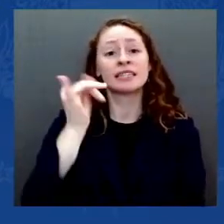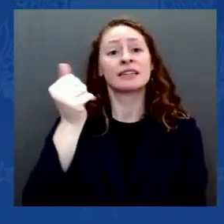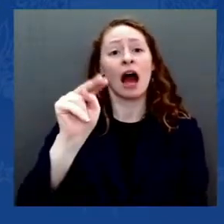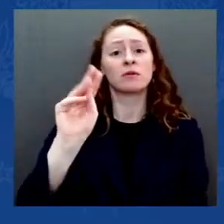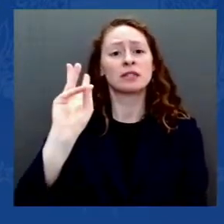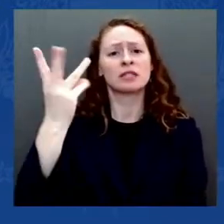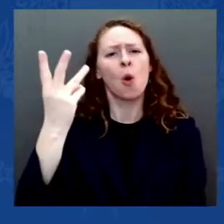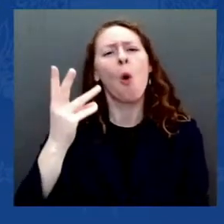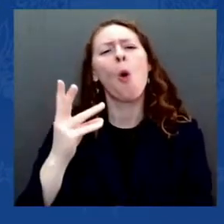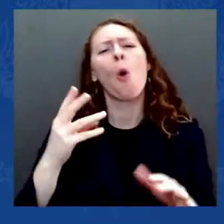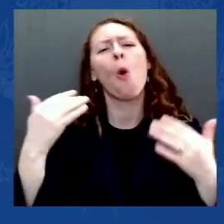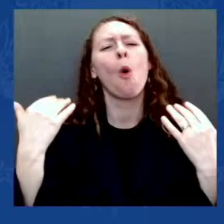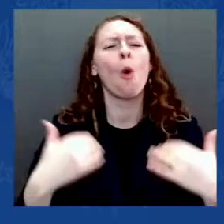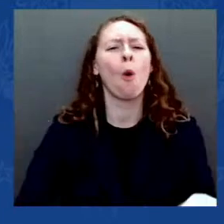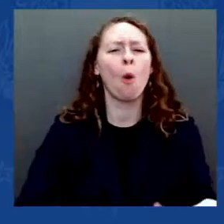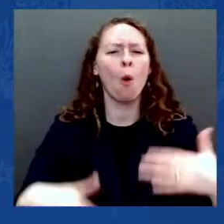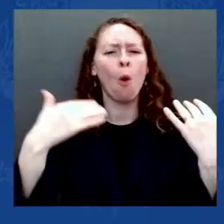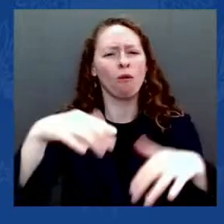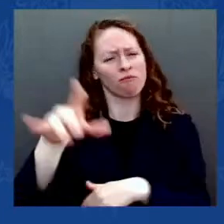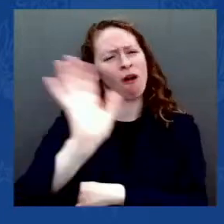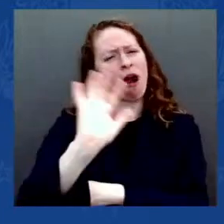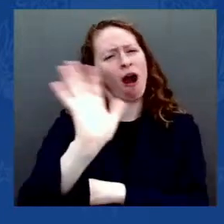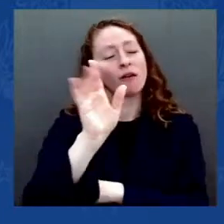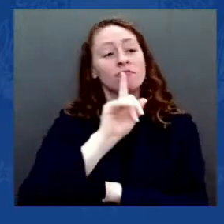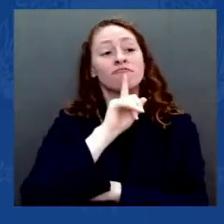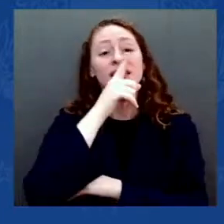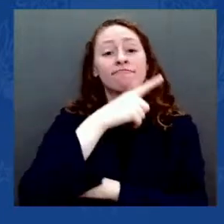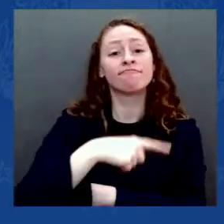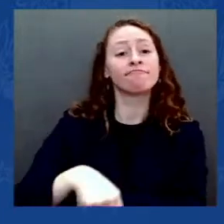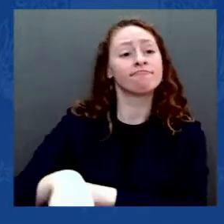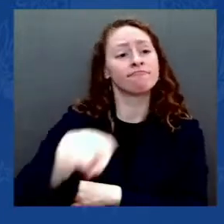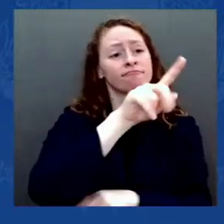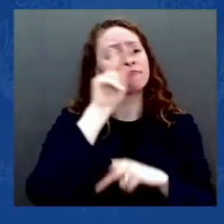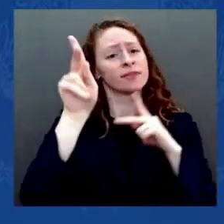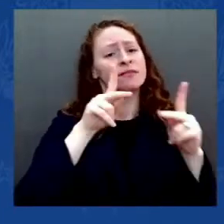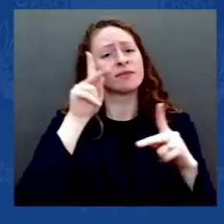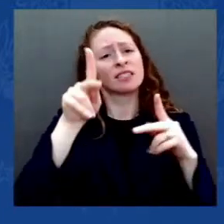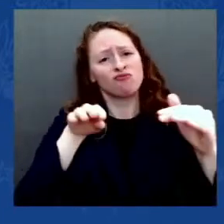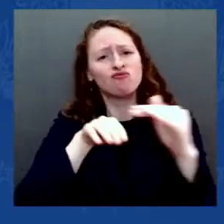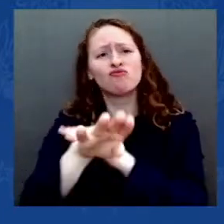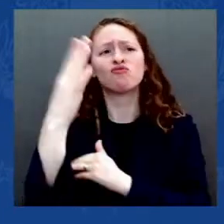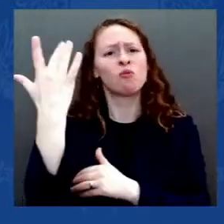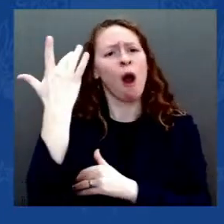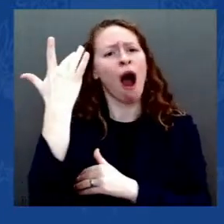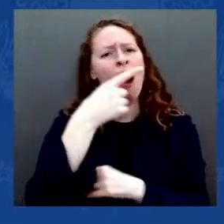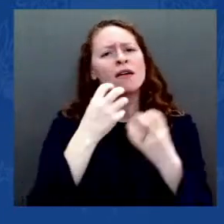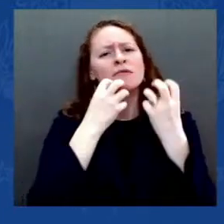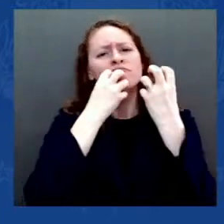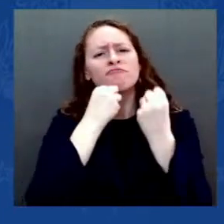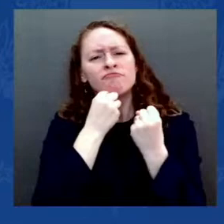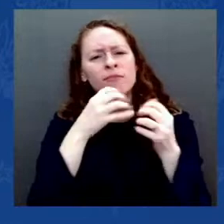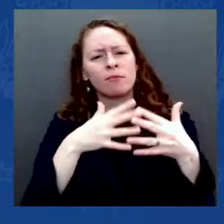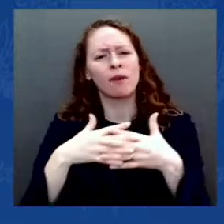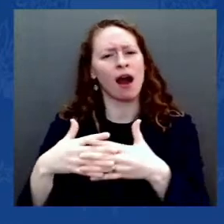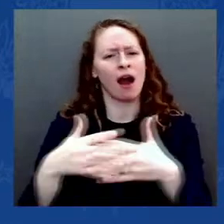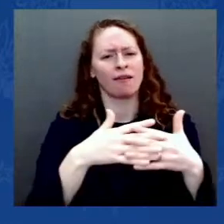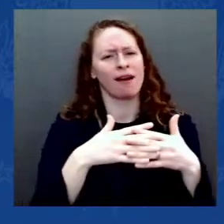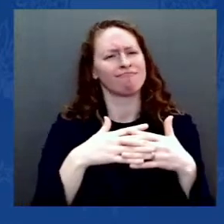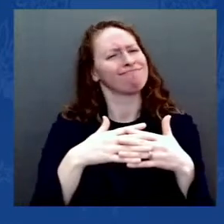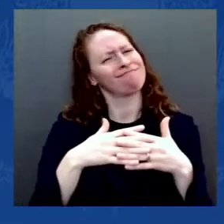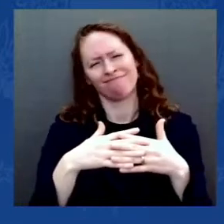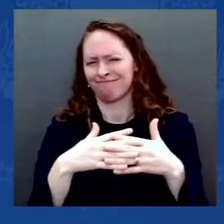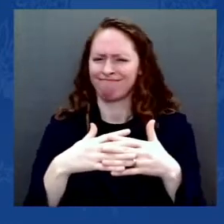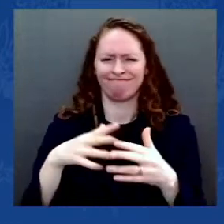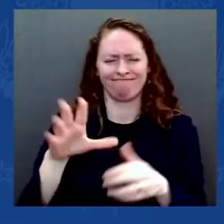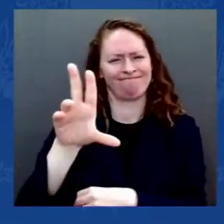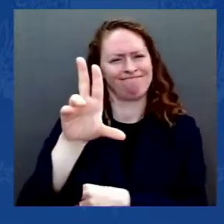Can you think of a more twisted way to look at this country, to look at America? I cannot. Here's the truth.